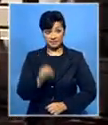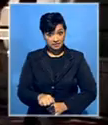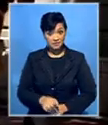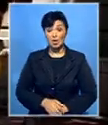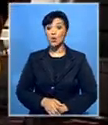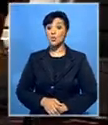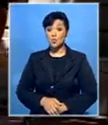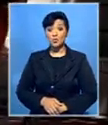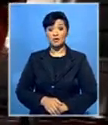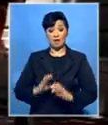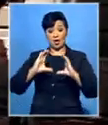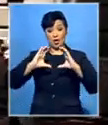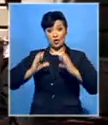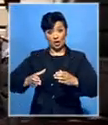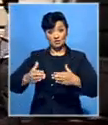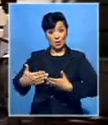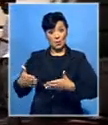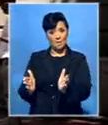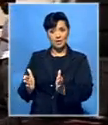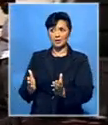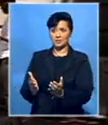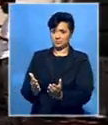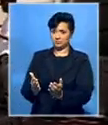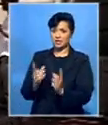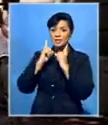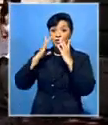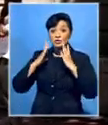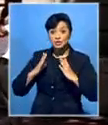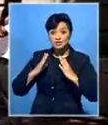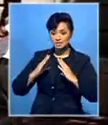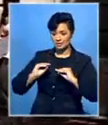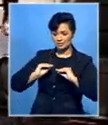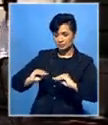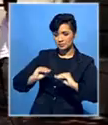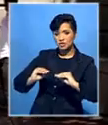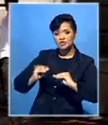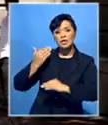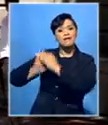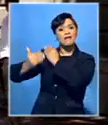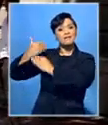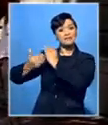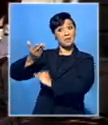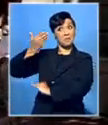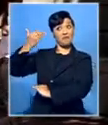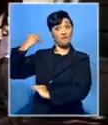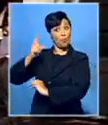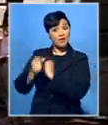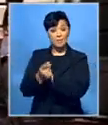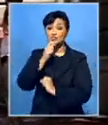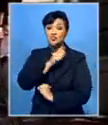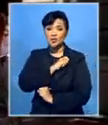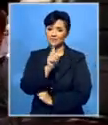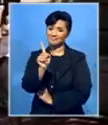so thrives in our classrooms. Our teachers are not teaching our children the history that they're supposed to know.